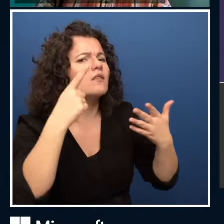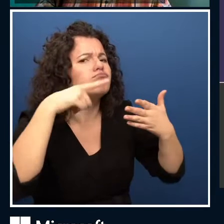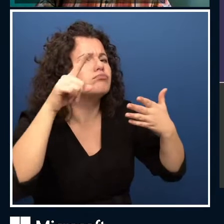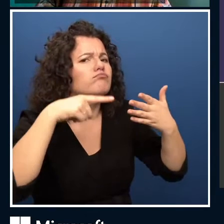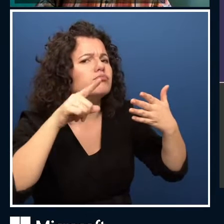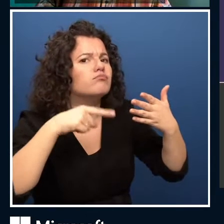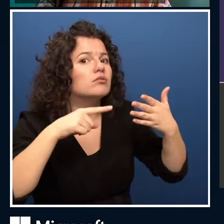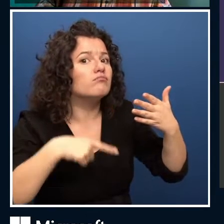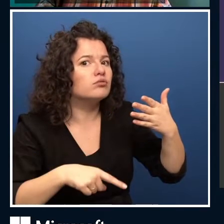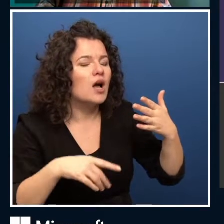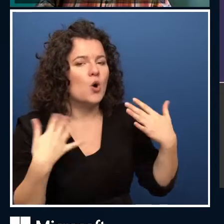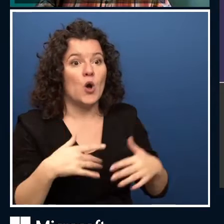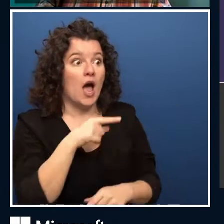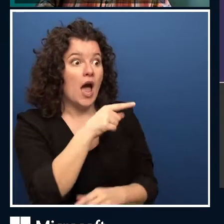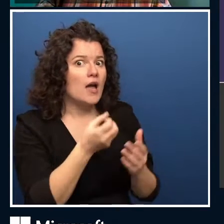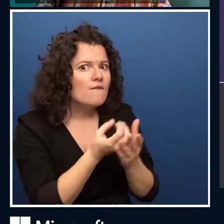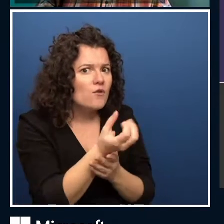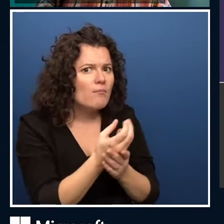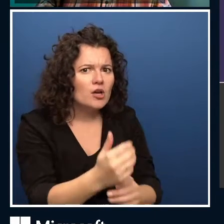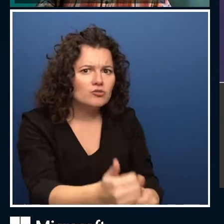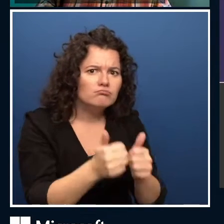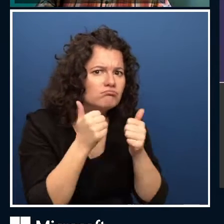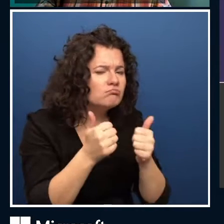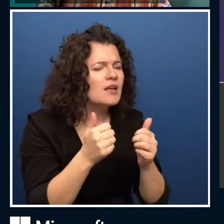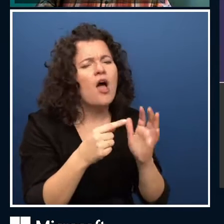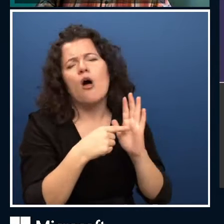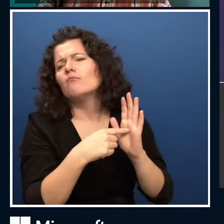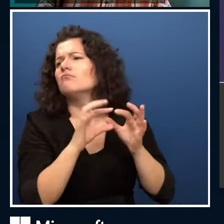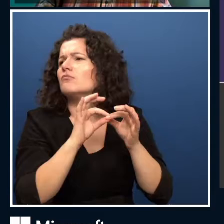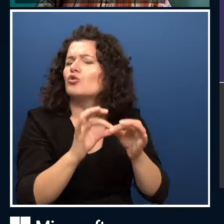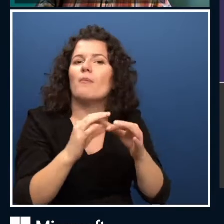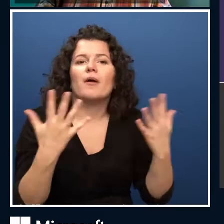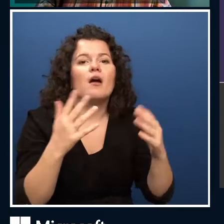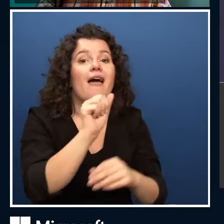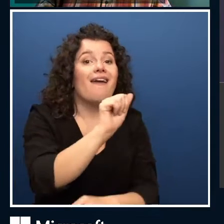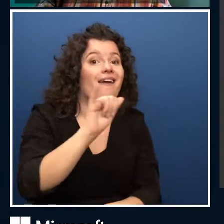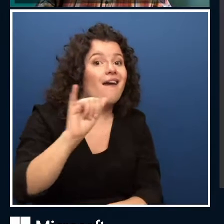information at aiconf.education.challenge.